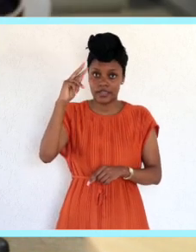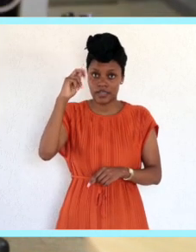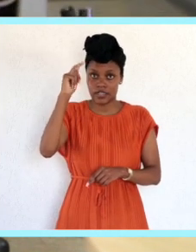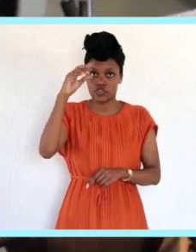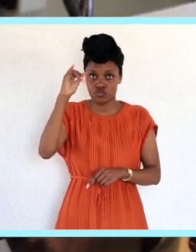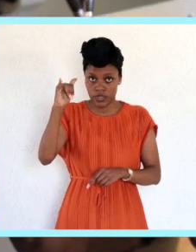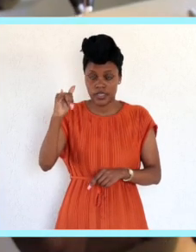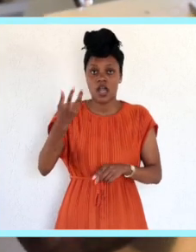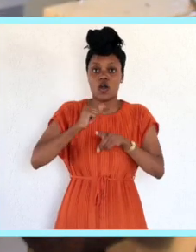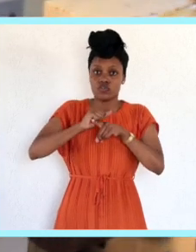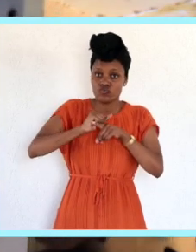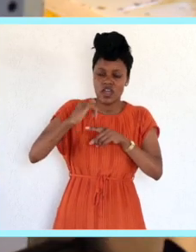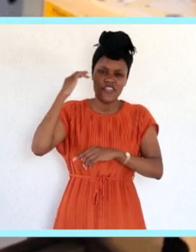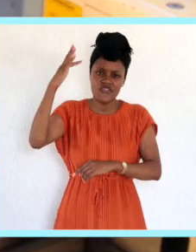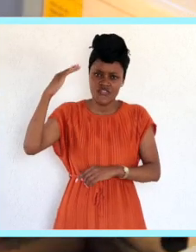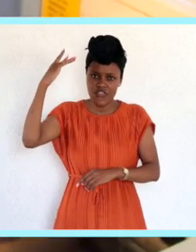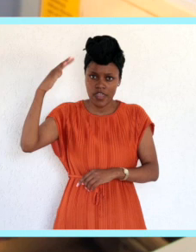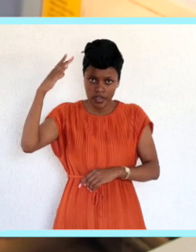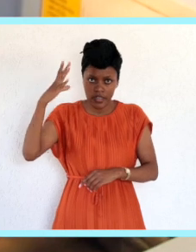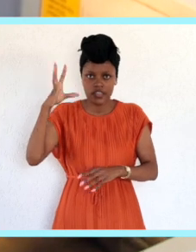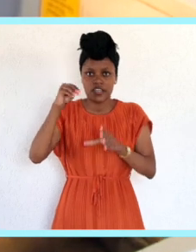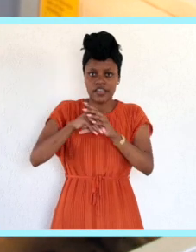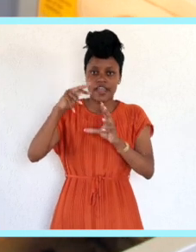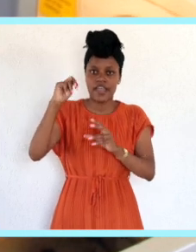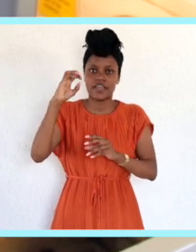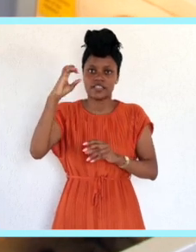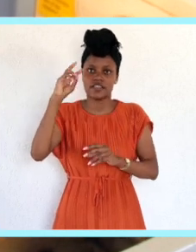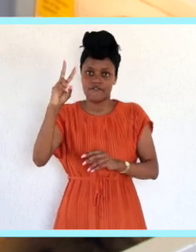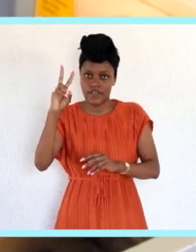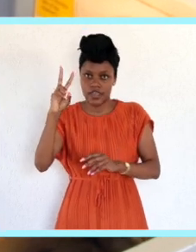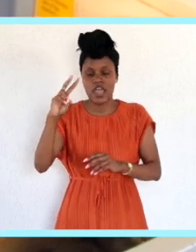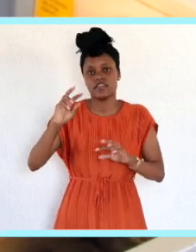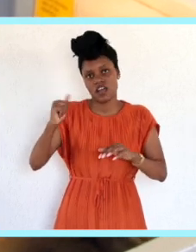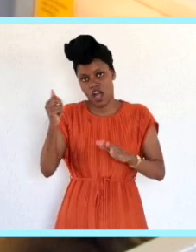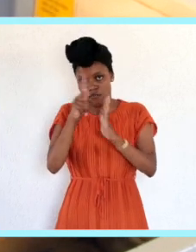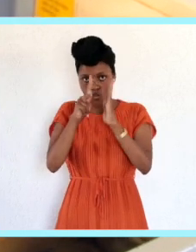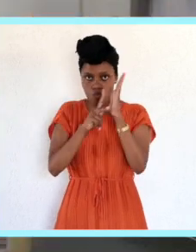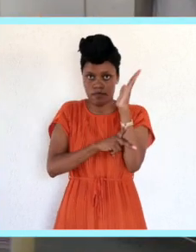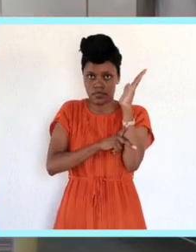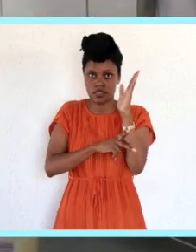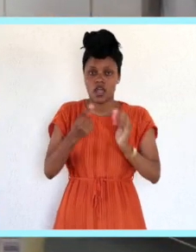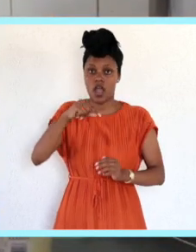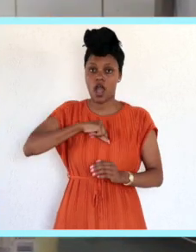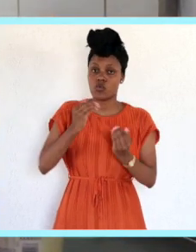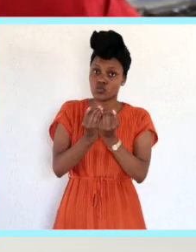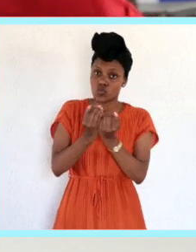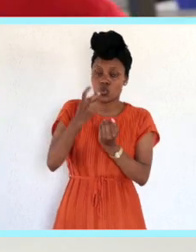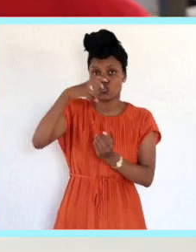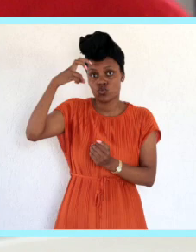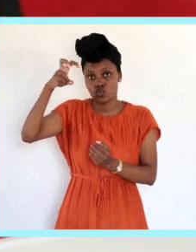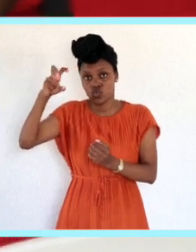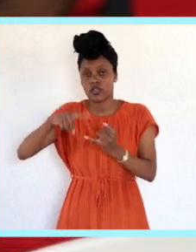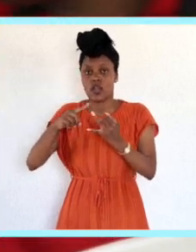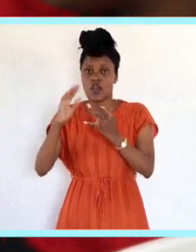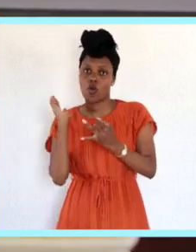Our integrated theory and practical curriculum covers NCV and NATED programs. Our